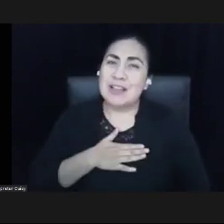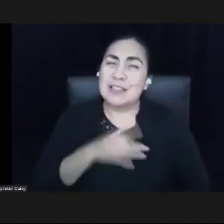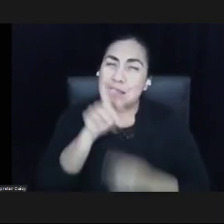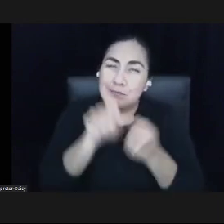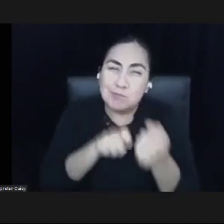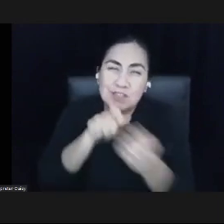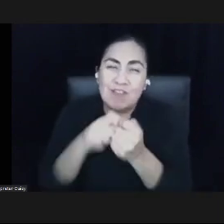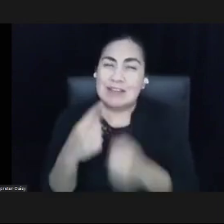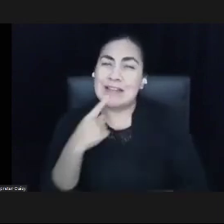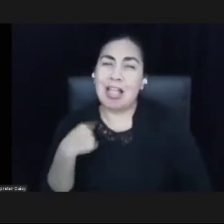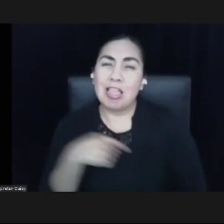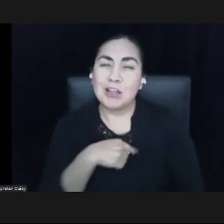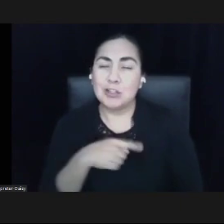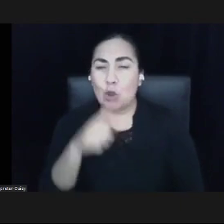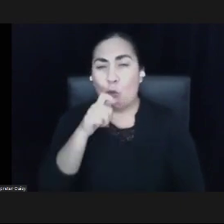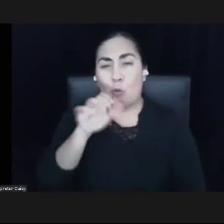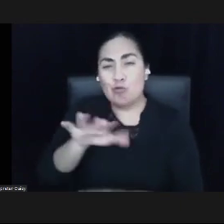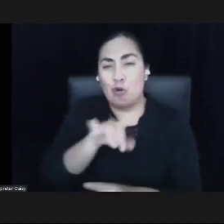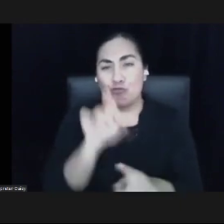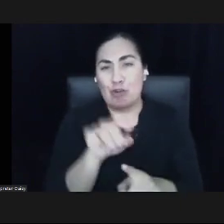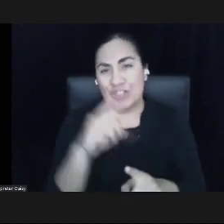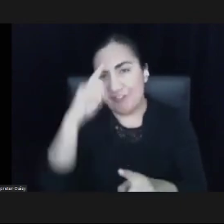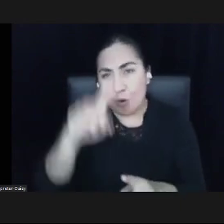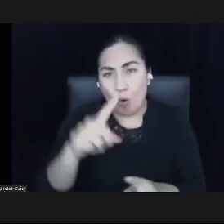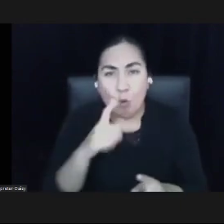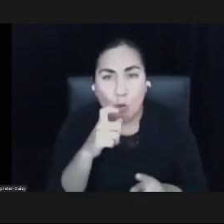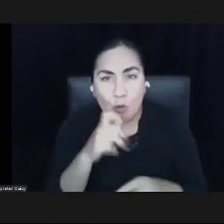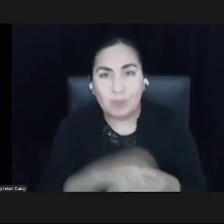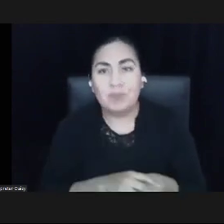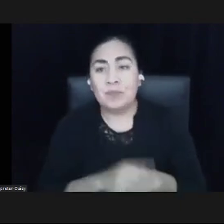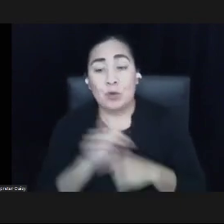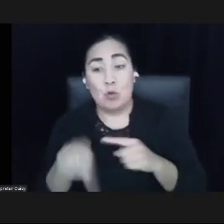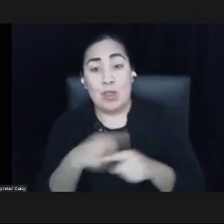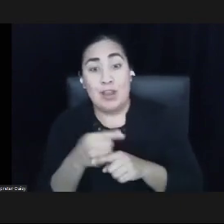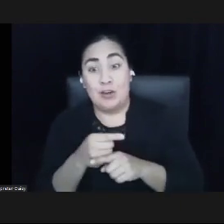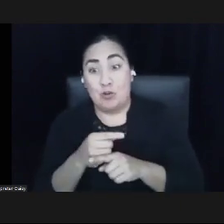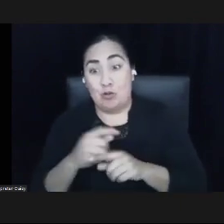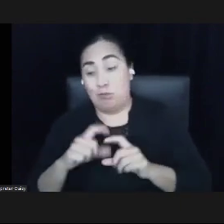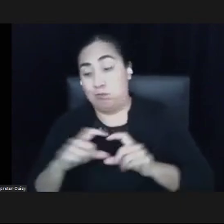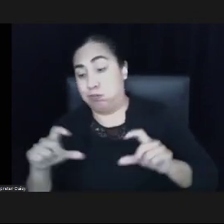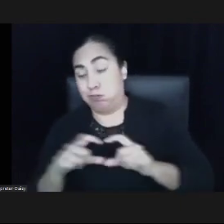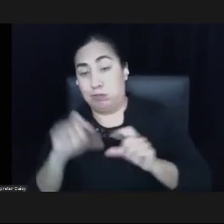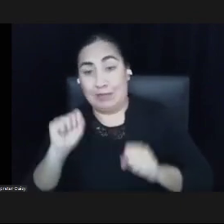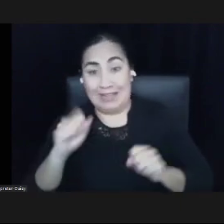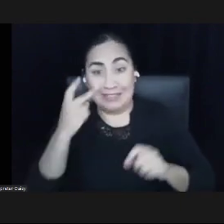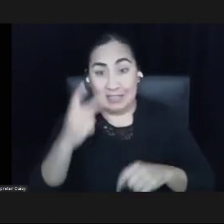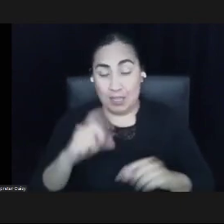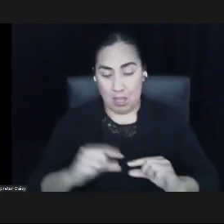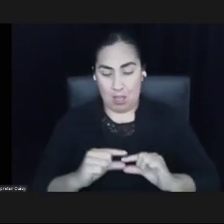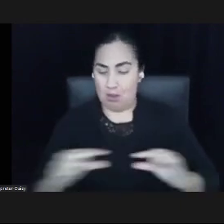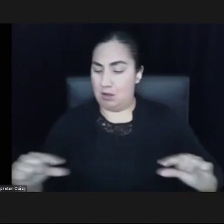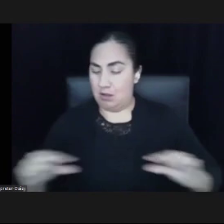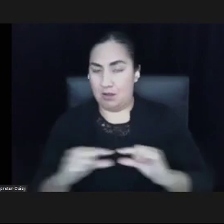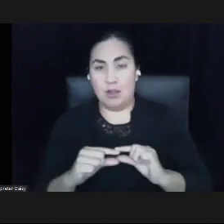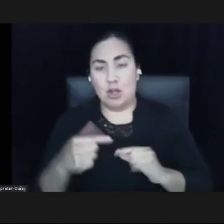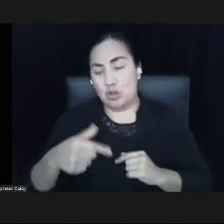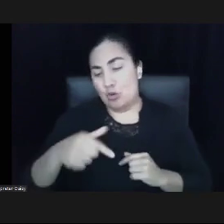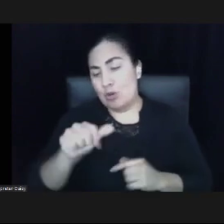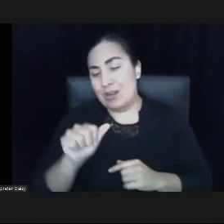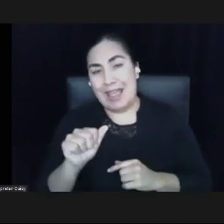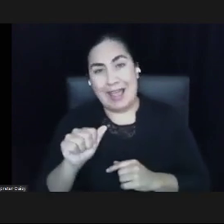when you enter your question into the Q&A box to the bottom of your screen. And we'll go ahead and kick it off.